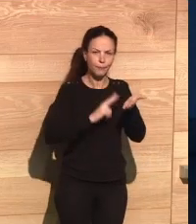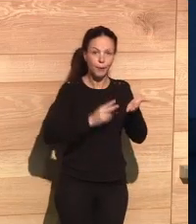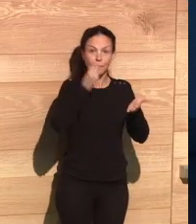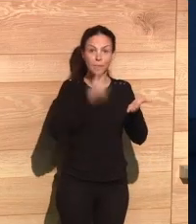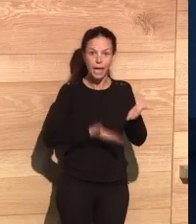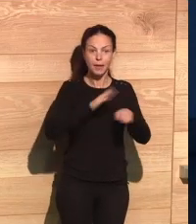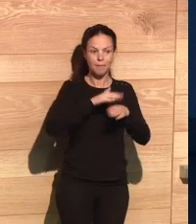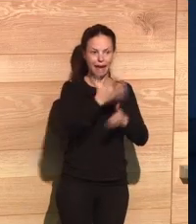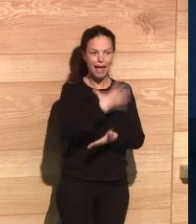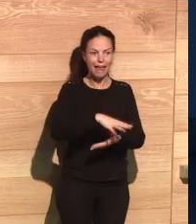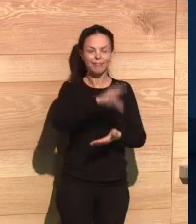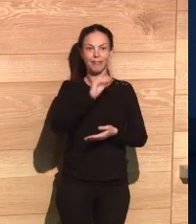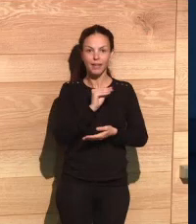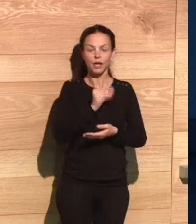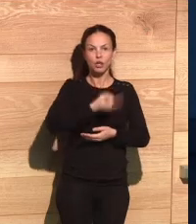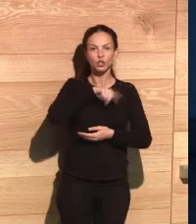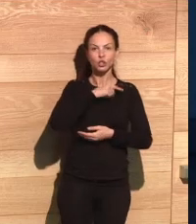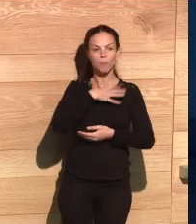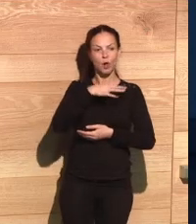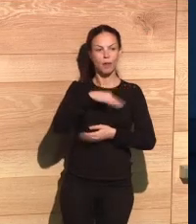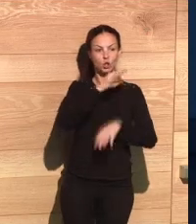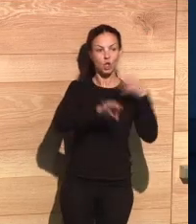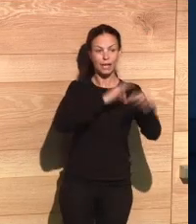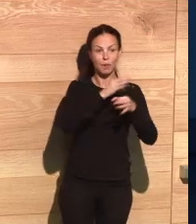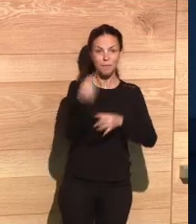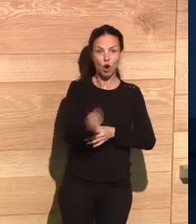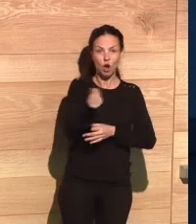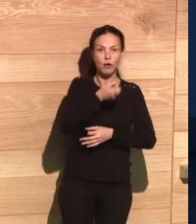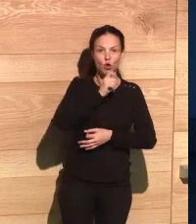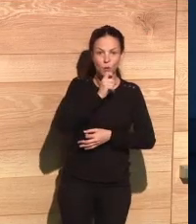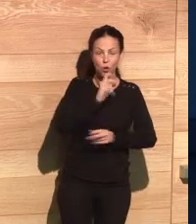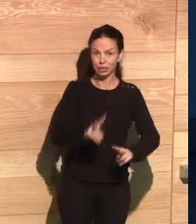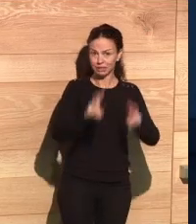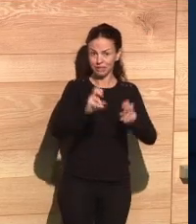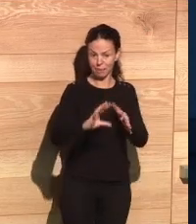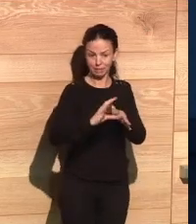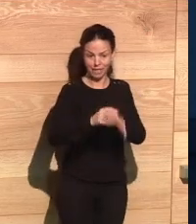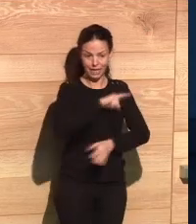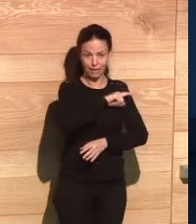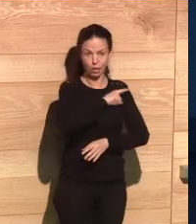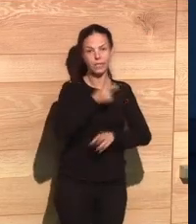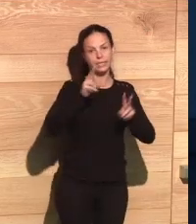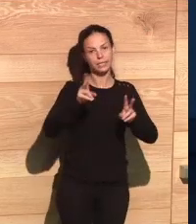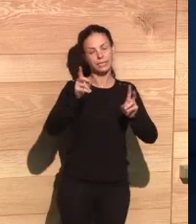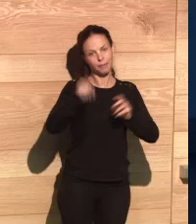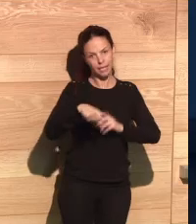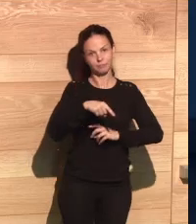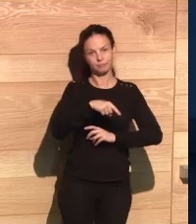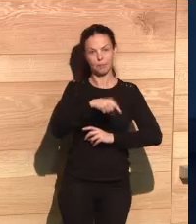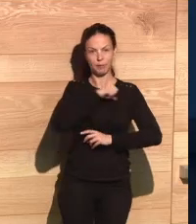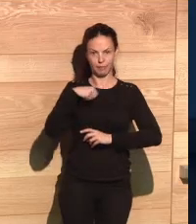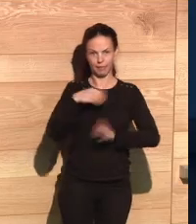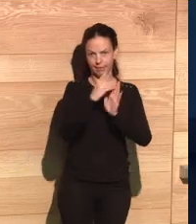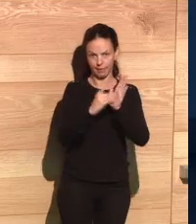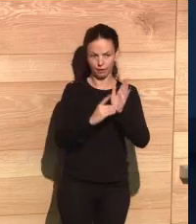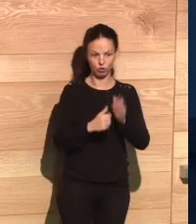the report in order to understand better how we can improve our organizations regarding